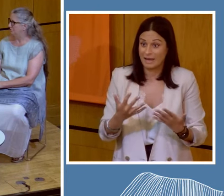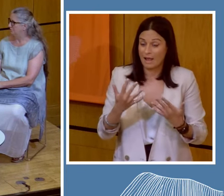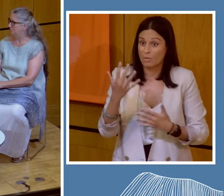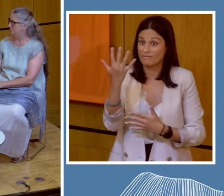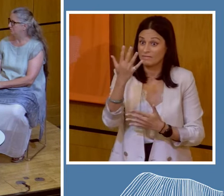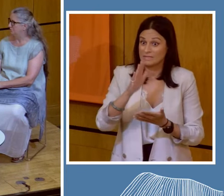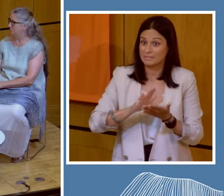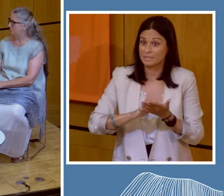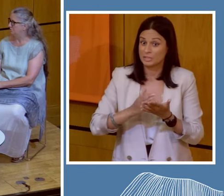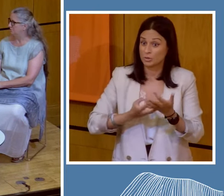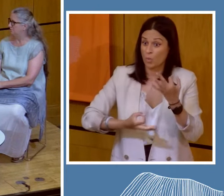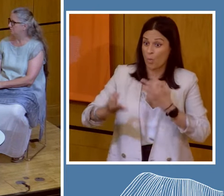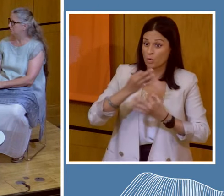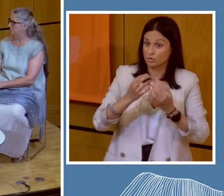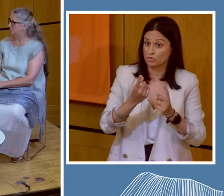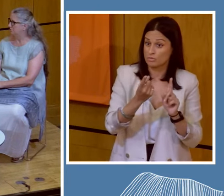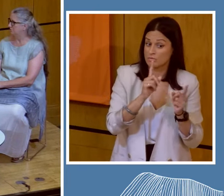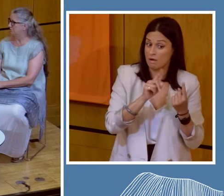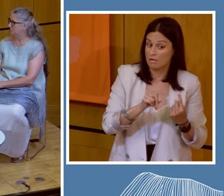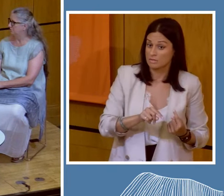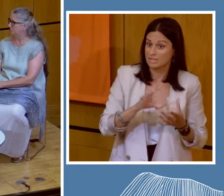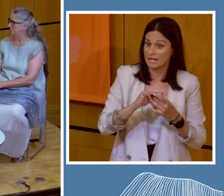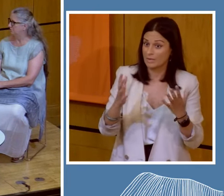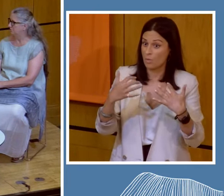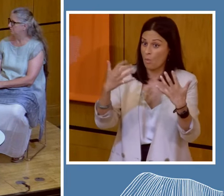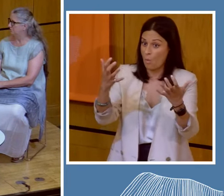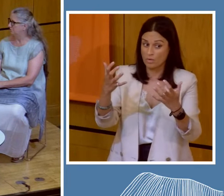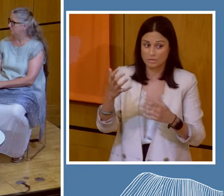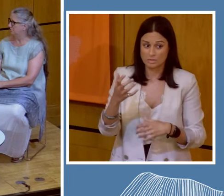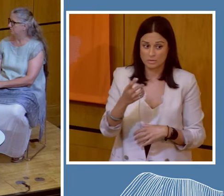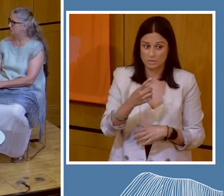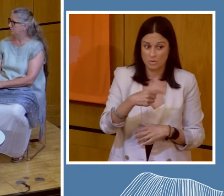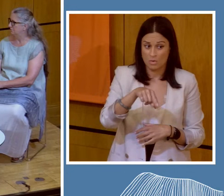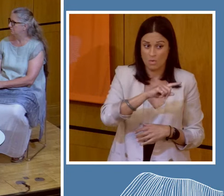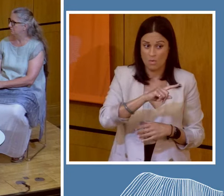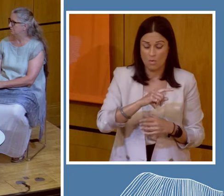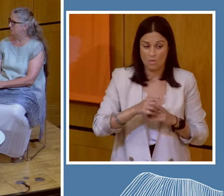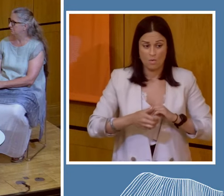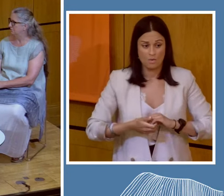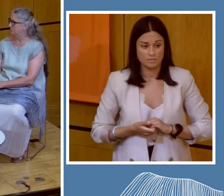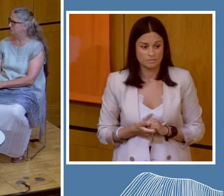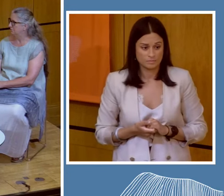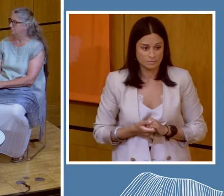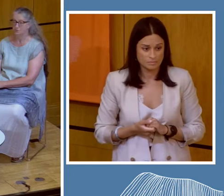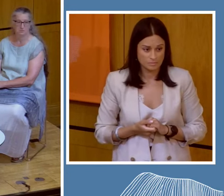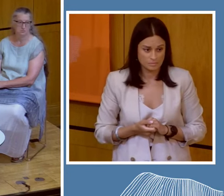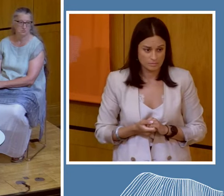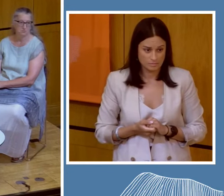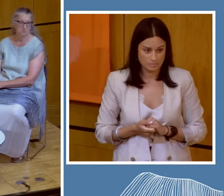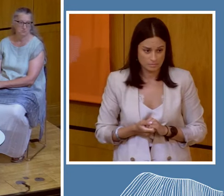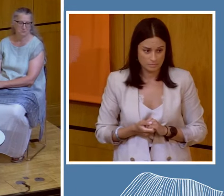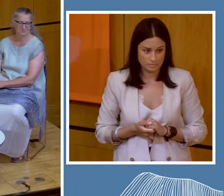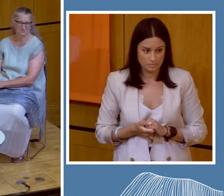of questions and answers from the audience, if anybody has any questions. Pardon?